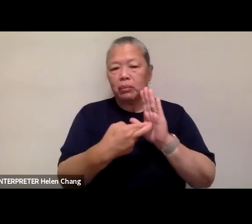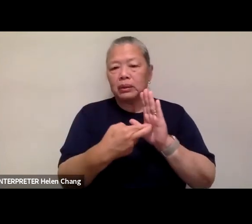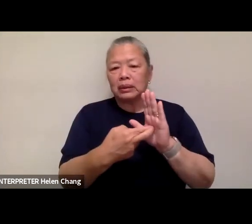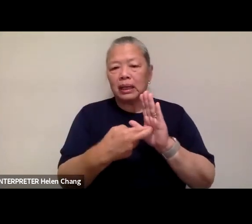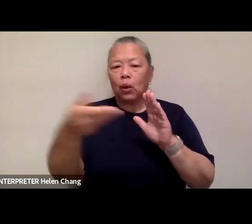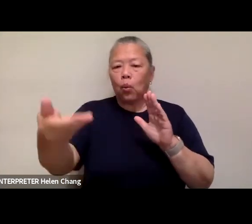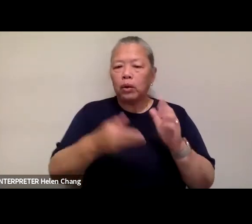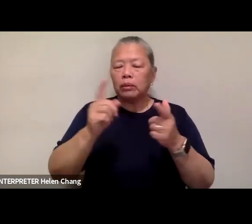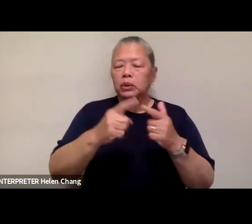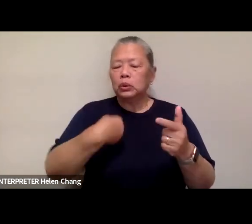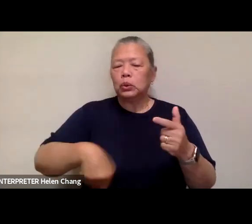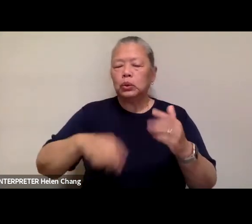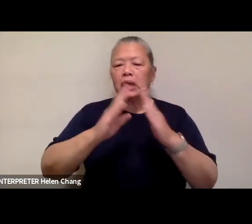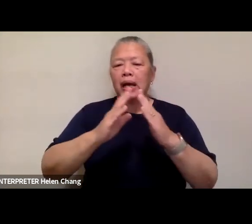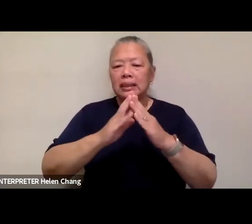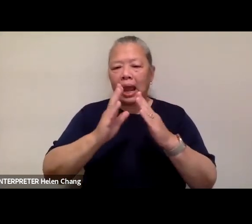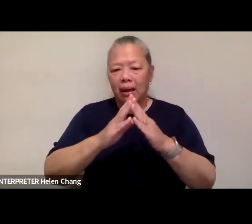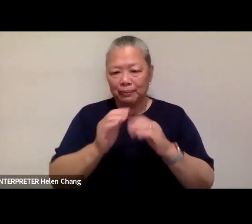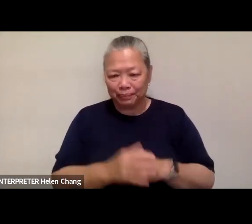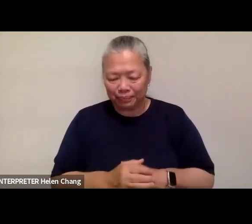Chinatown in its entirety.